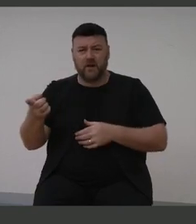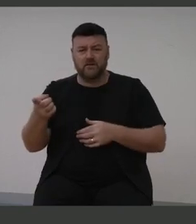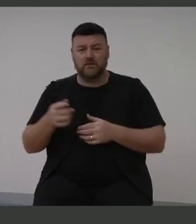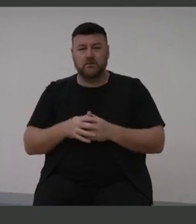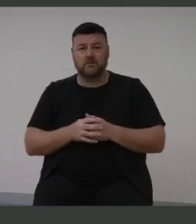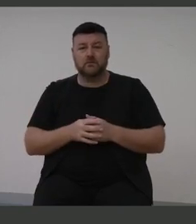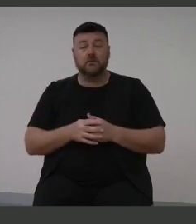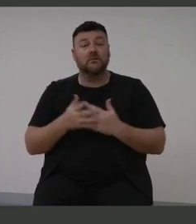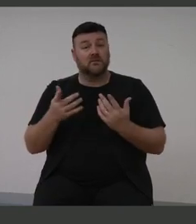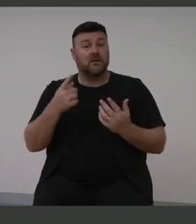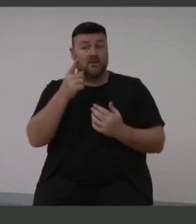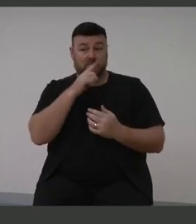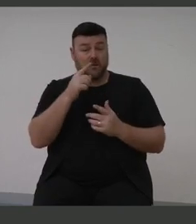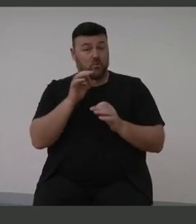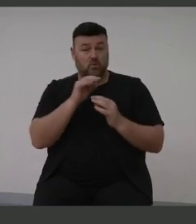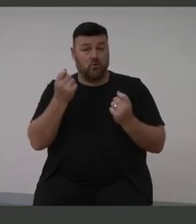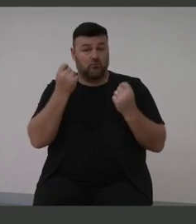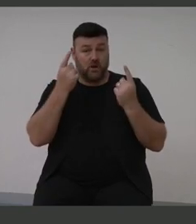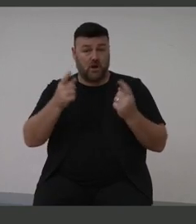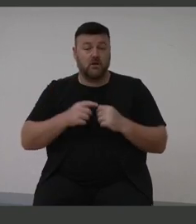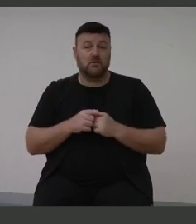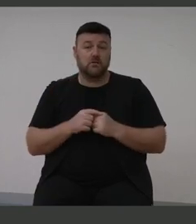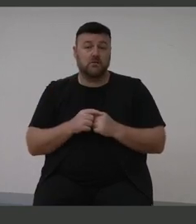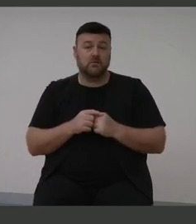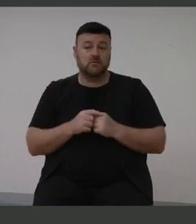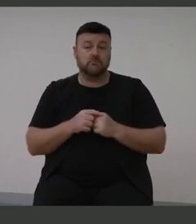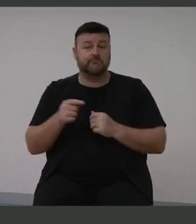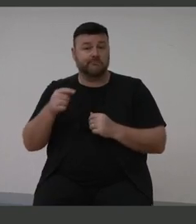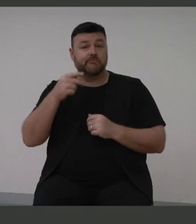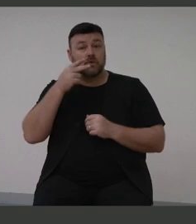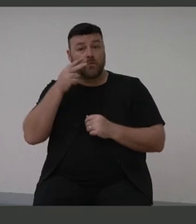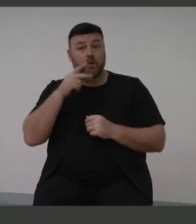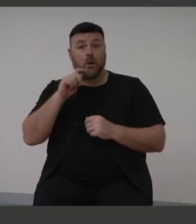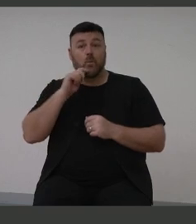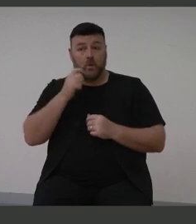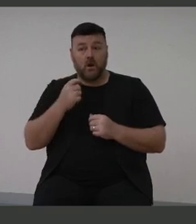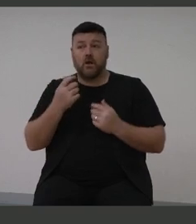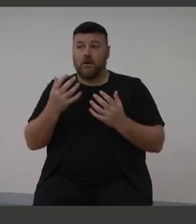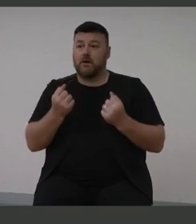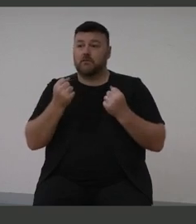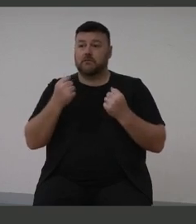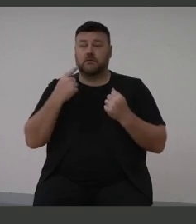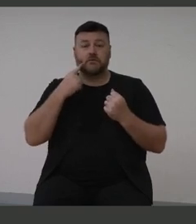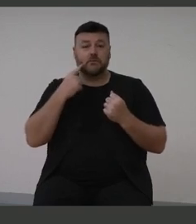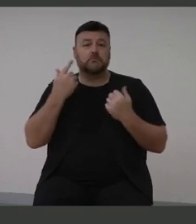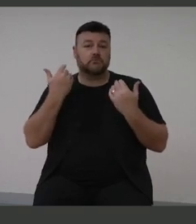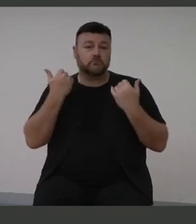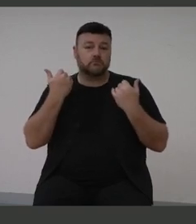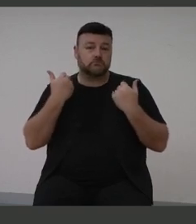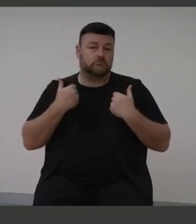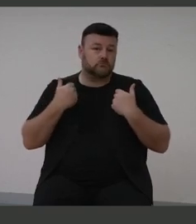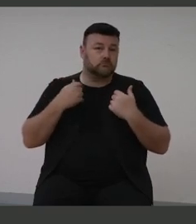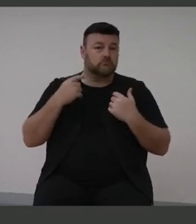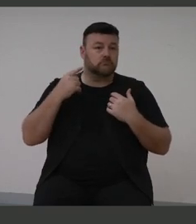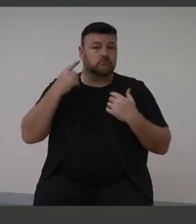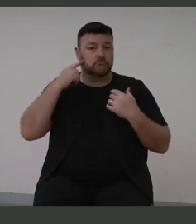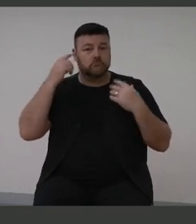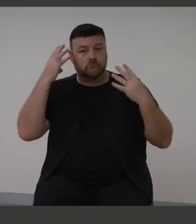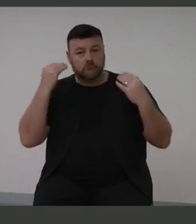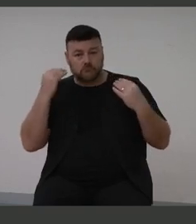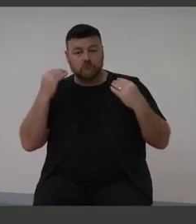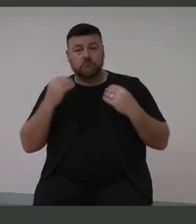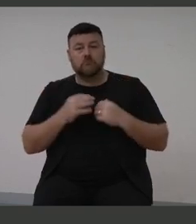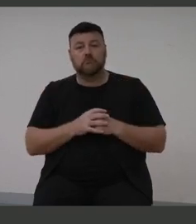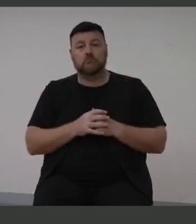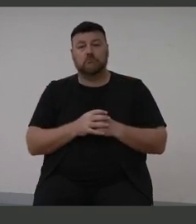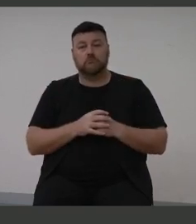is somebody who will have an issue with hearing, or potentially an issue with